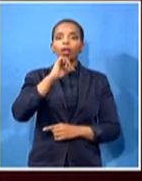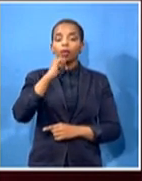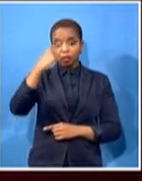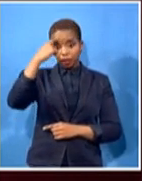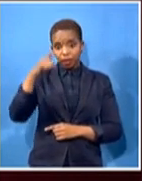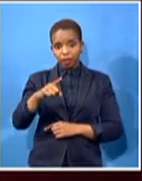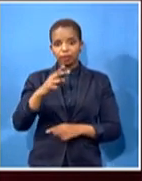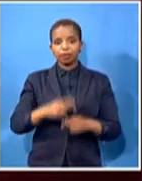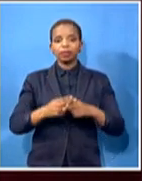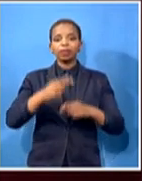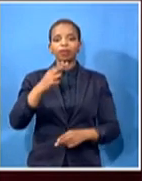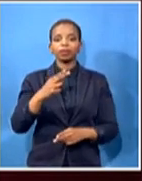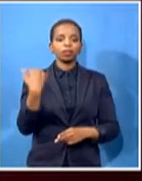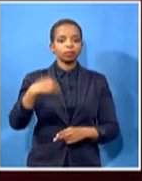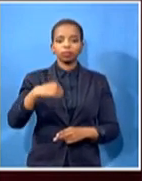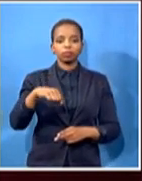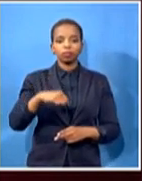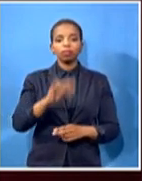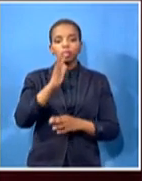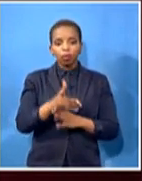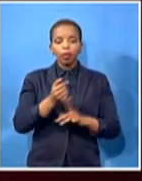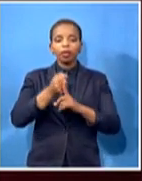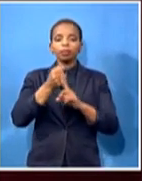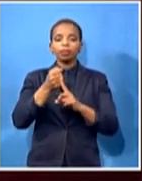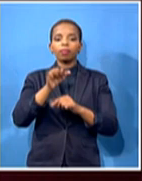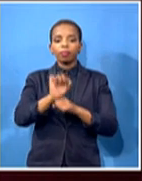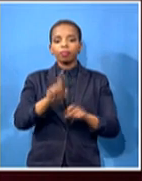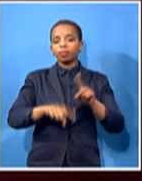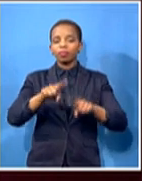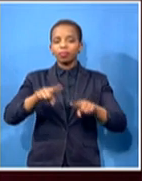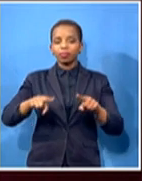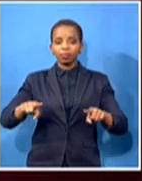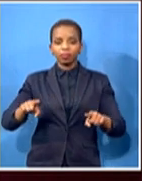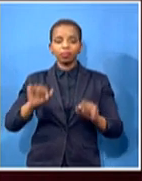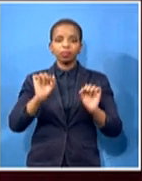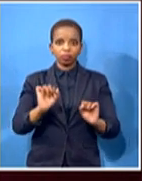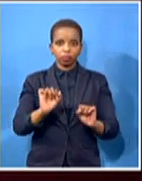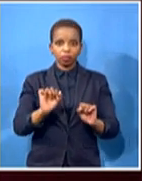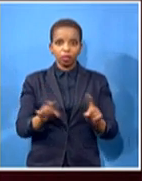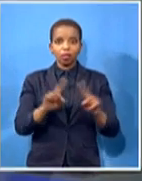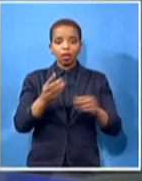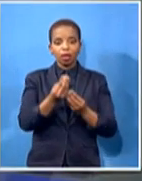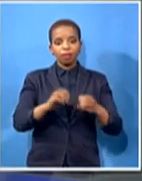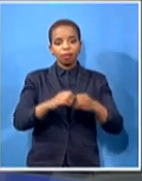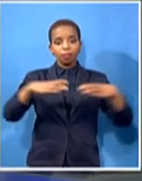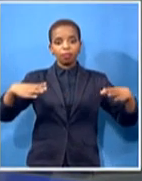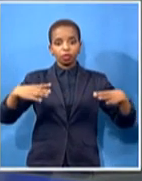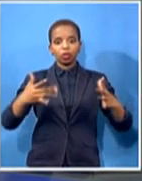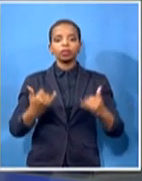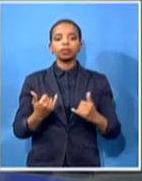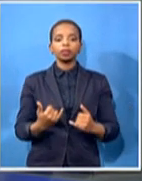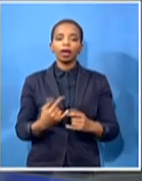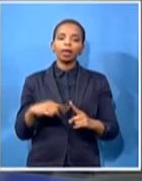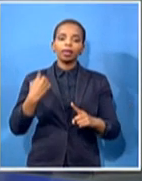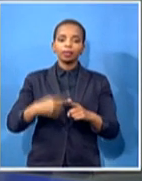different theories. But I think for the great majority, this will be an end. Are you able to take us into the conversations